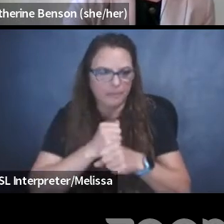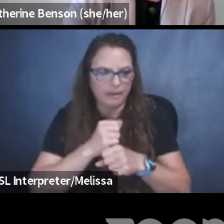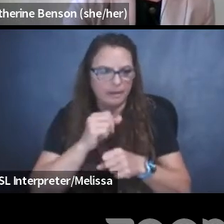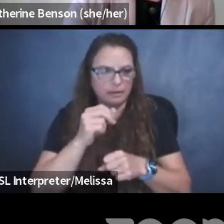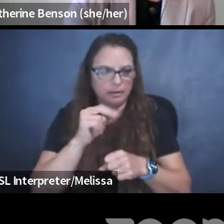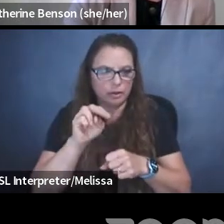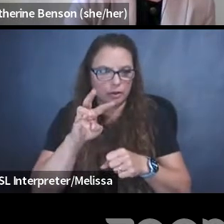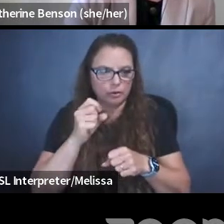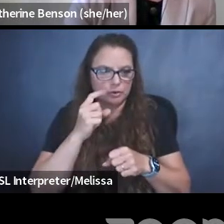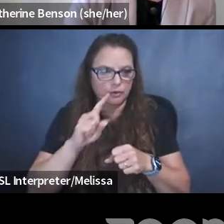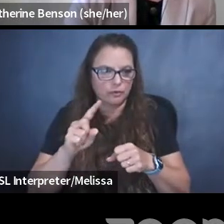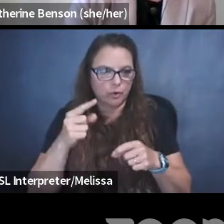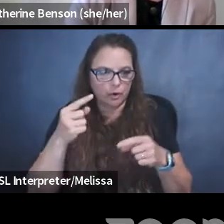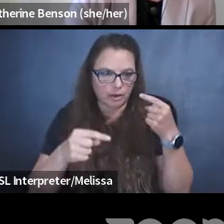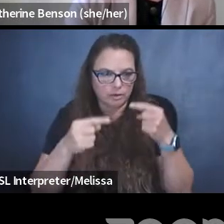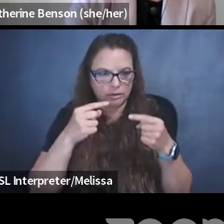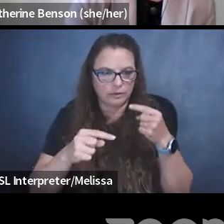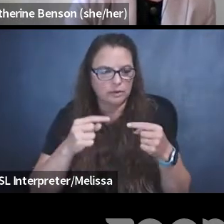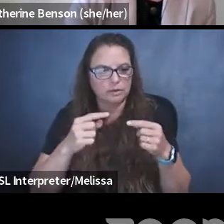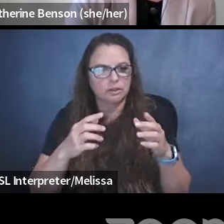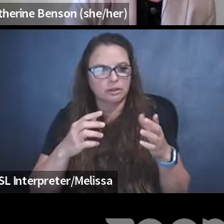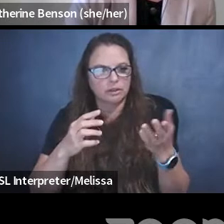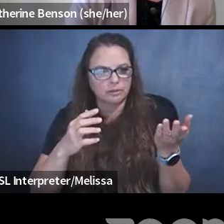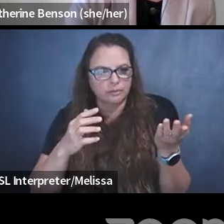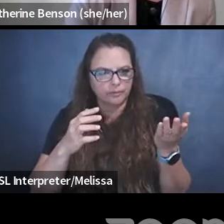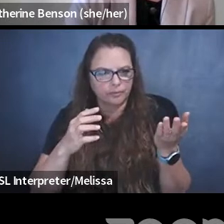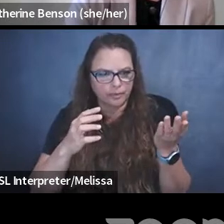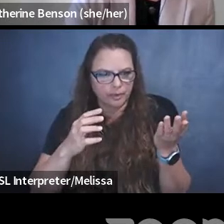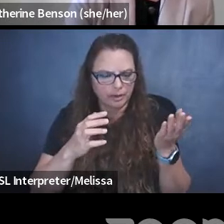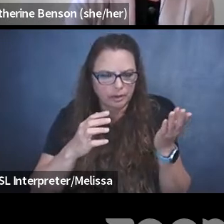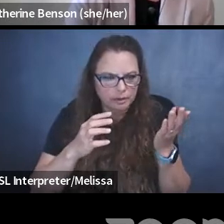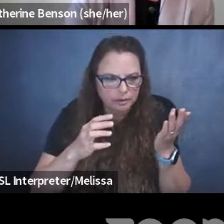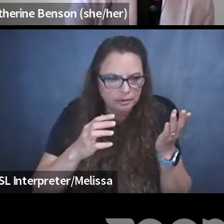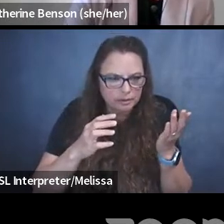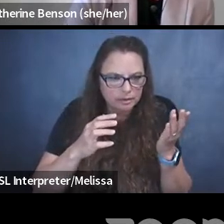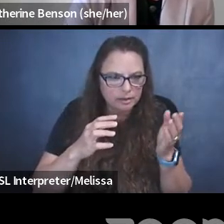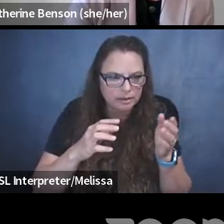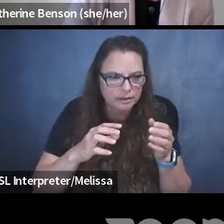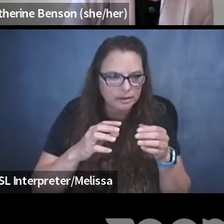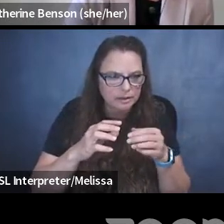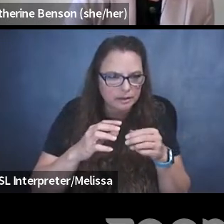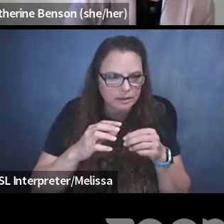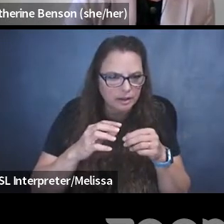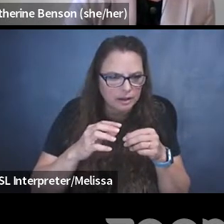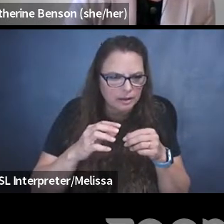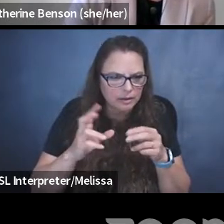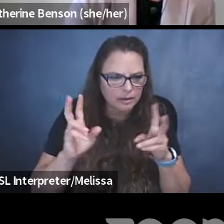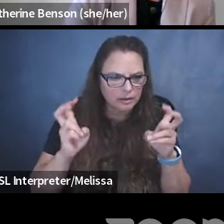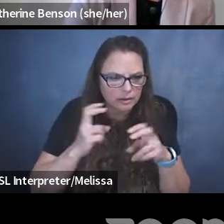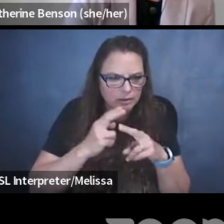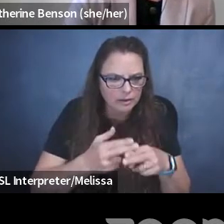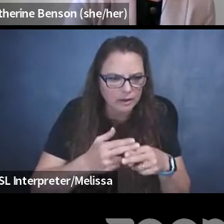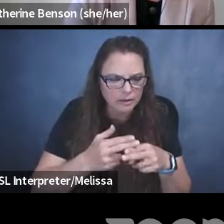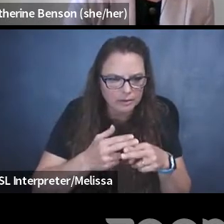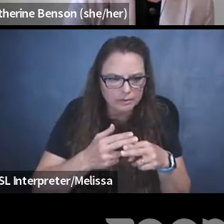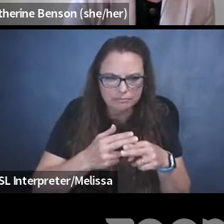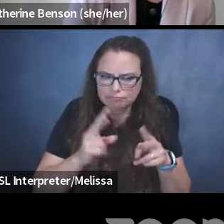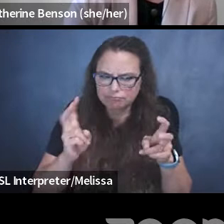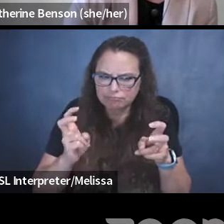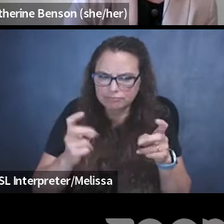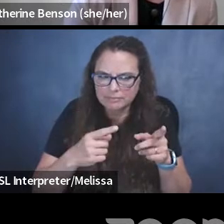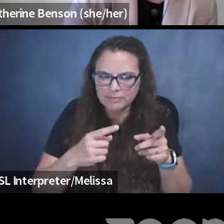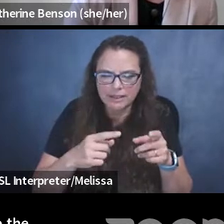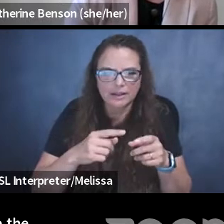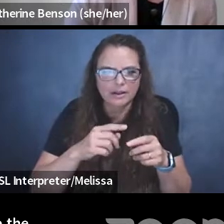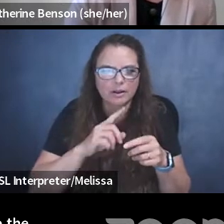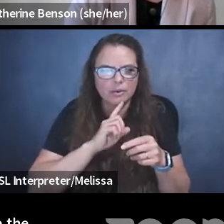reason. was called Catholic Club, conveniently Eric Camper Secondary, always making the news for something, uh, uh, which engaged competing interests